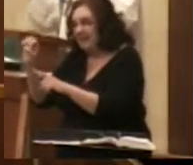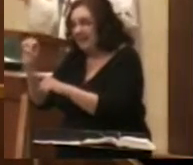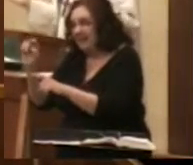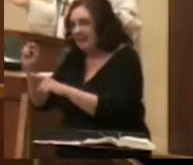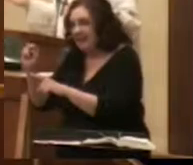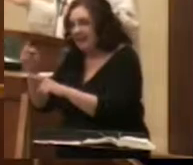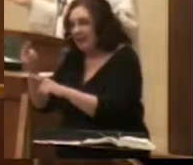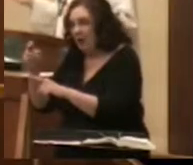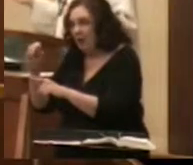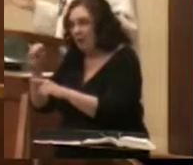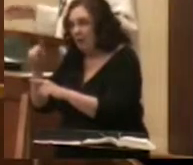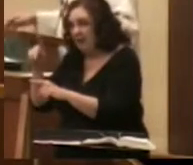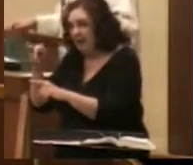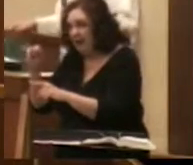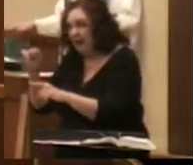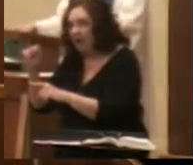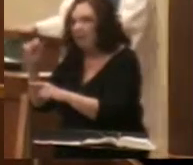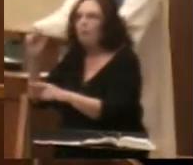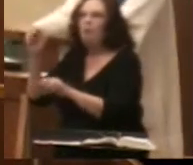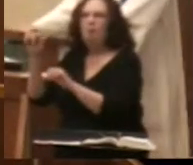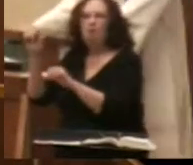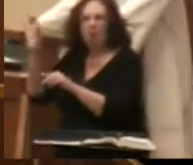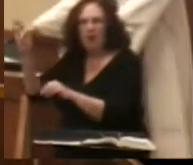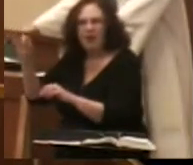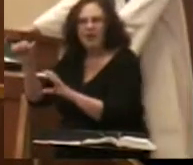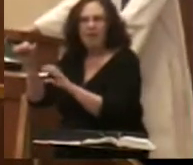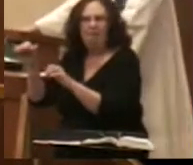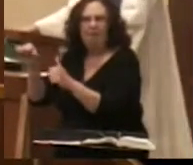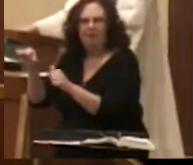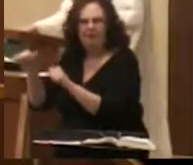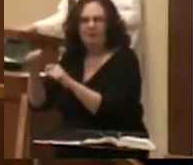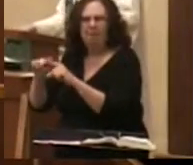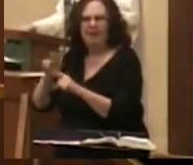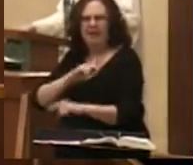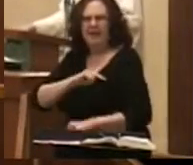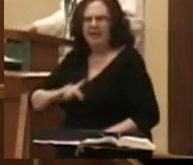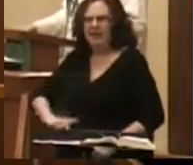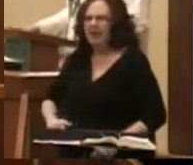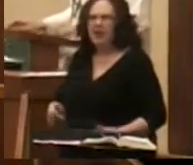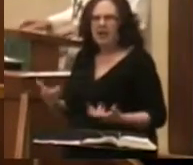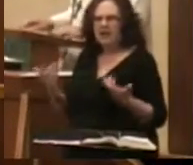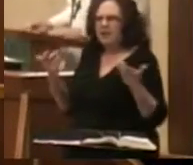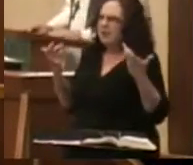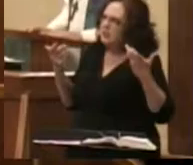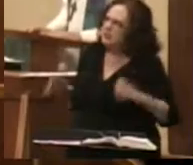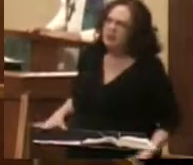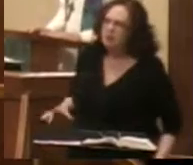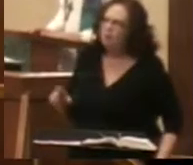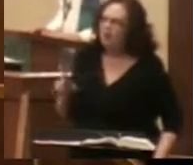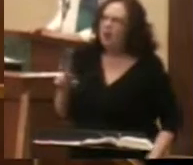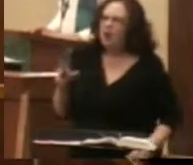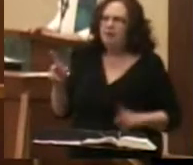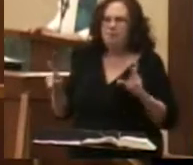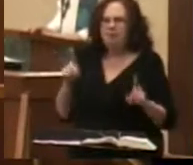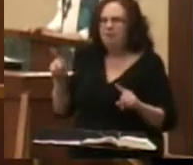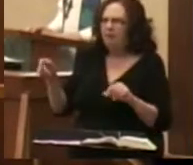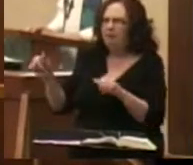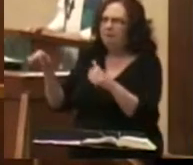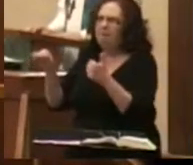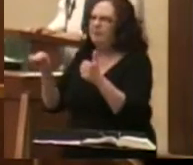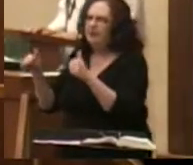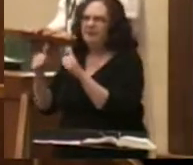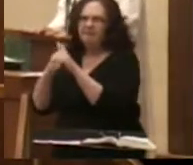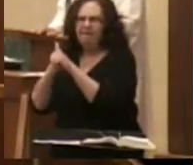and baptized as Jesus had commanded. But the king of Ethiopia did not want his people baptized as